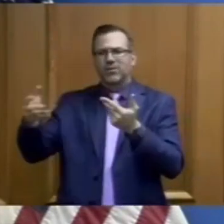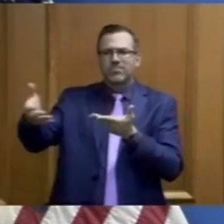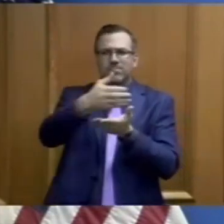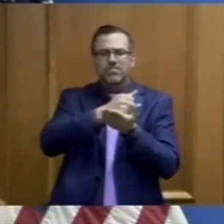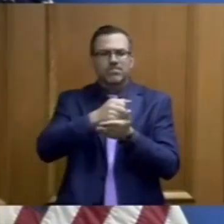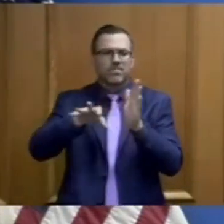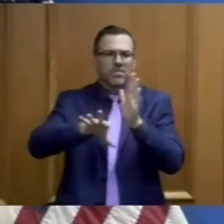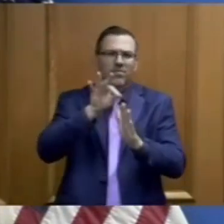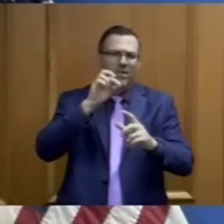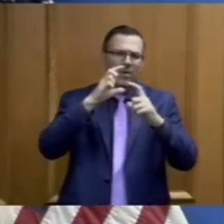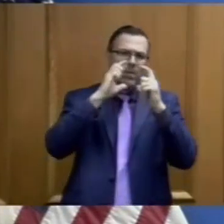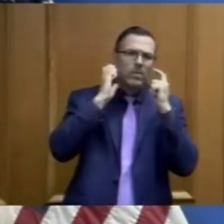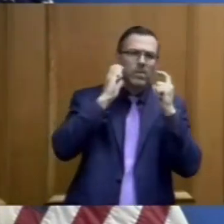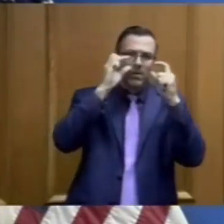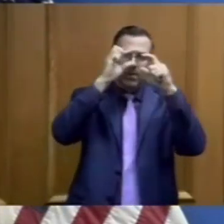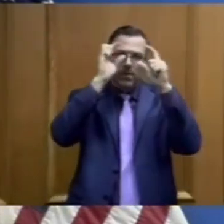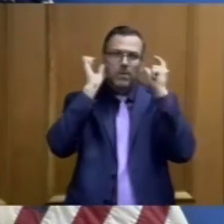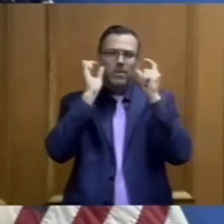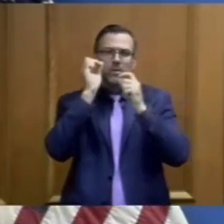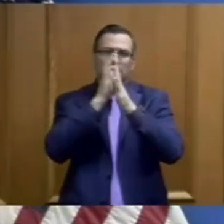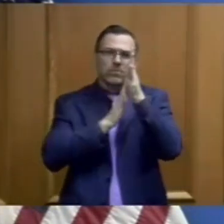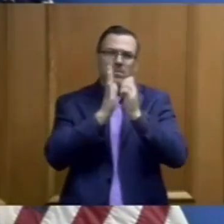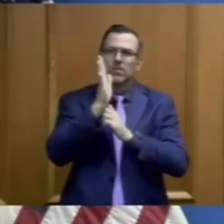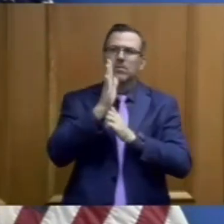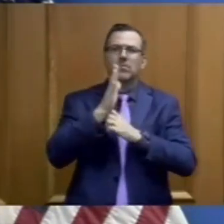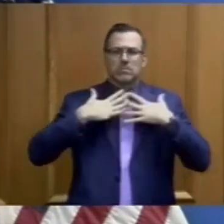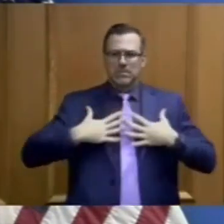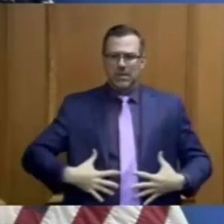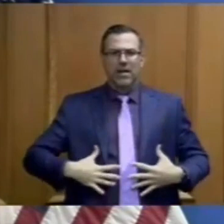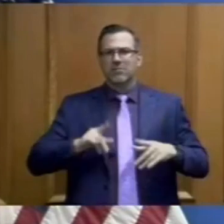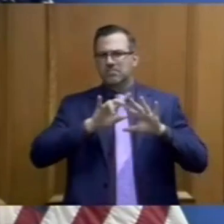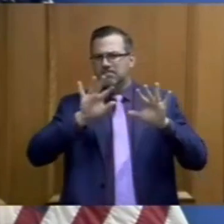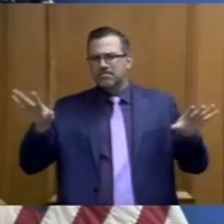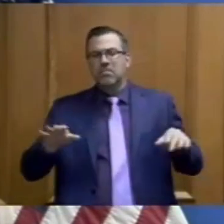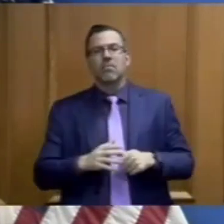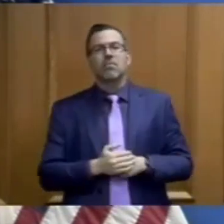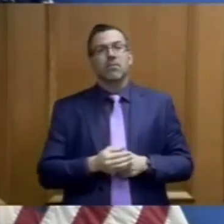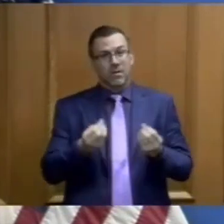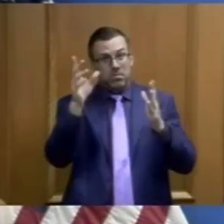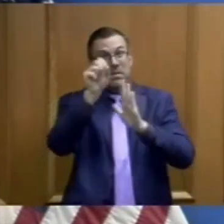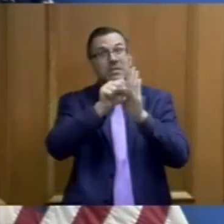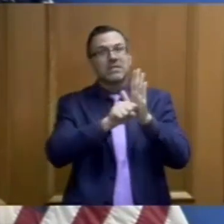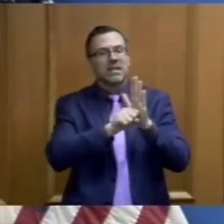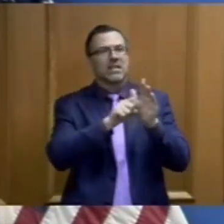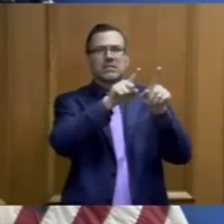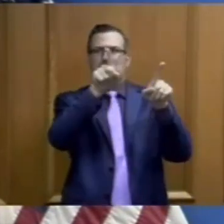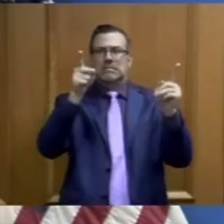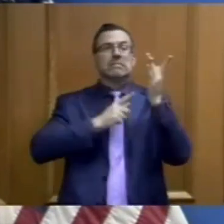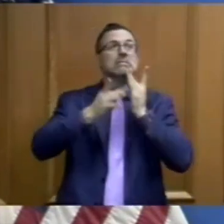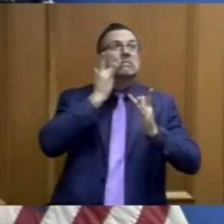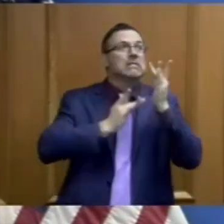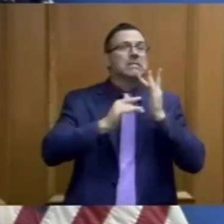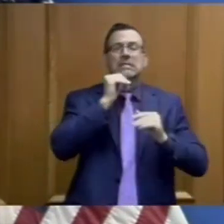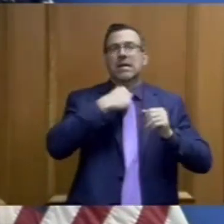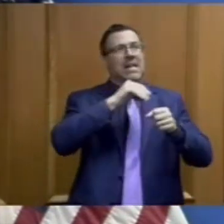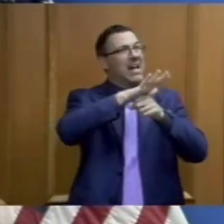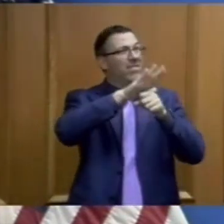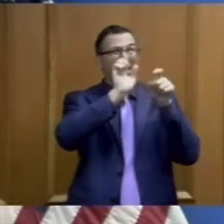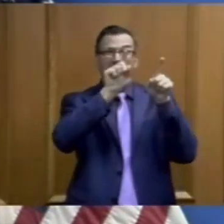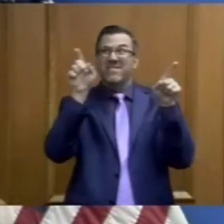supplies is also very encouraging. While a lot of states have faced shortages and currently do in PPE